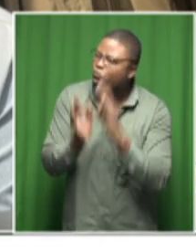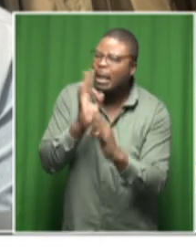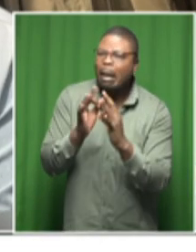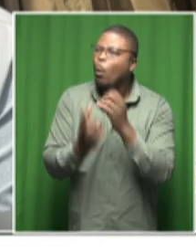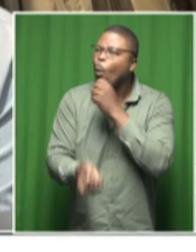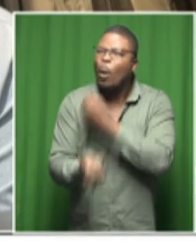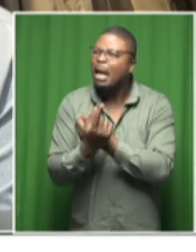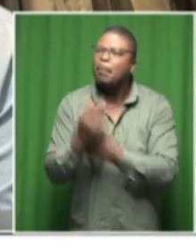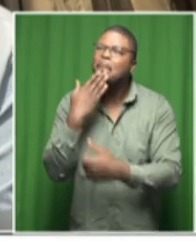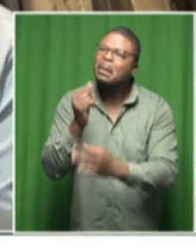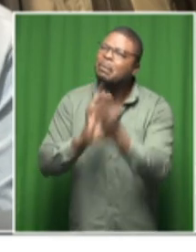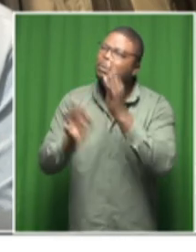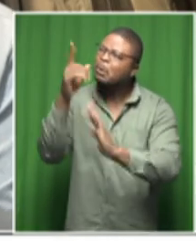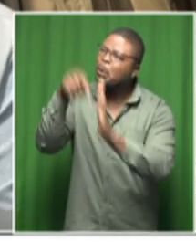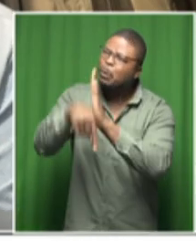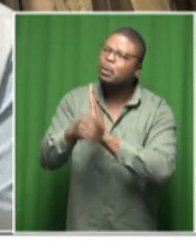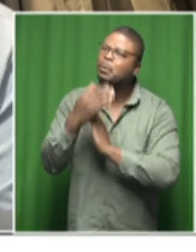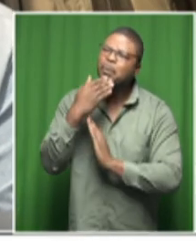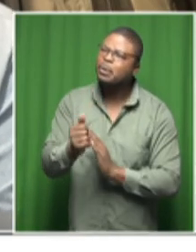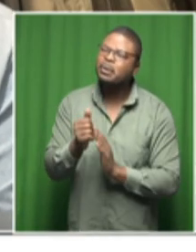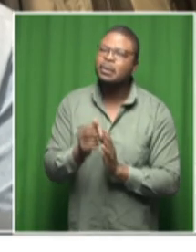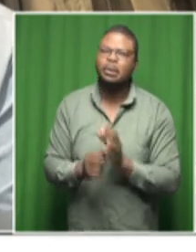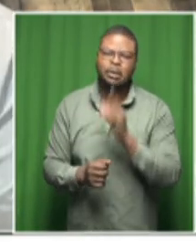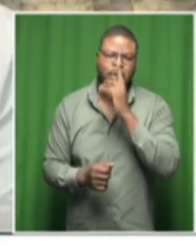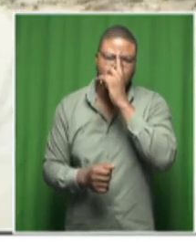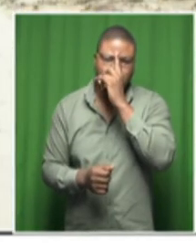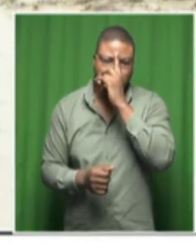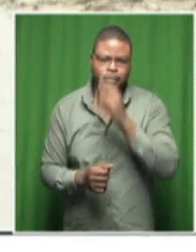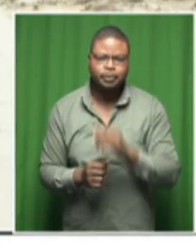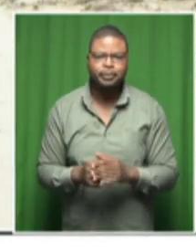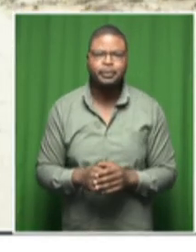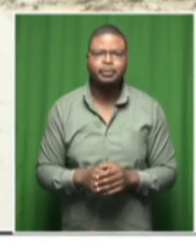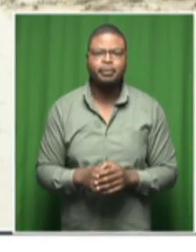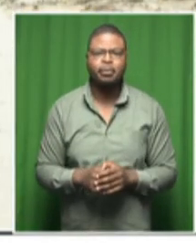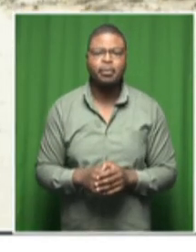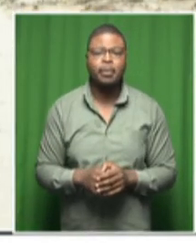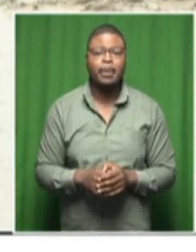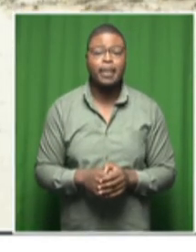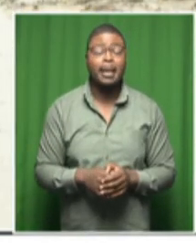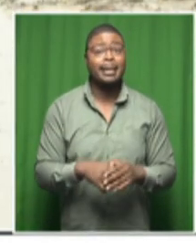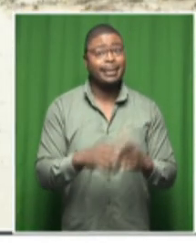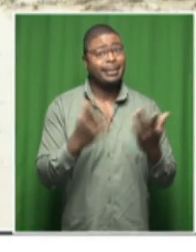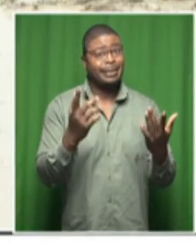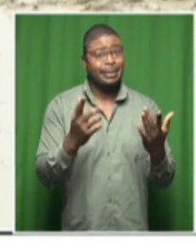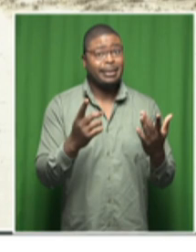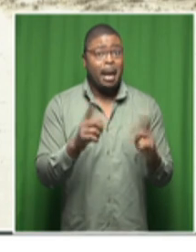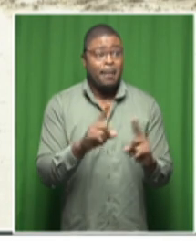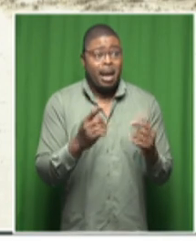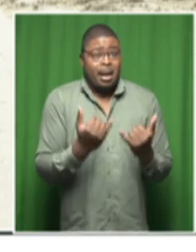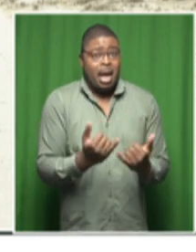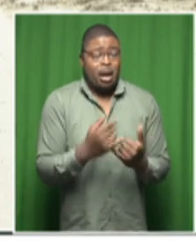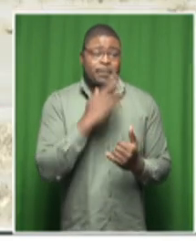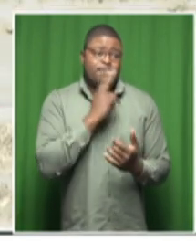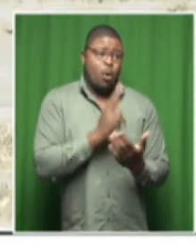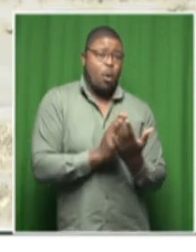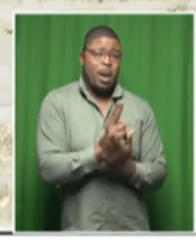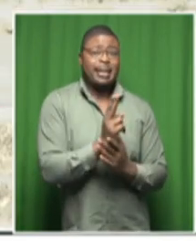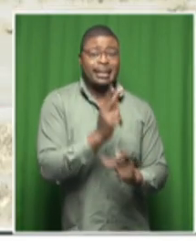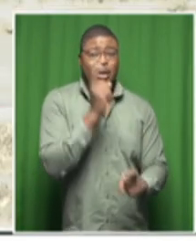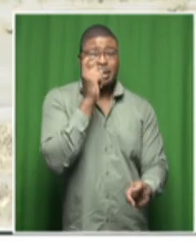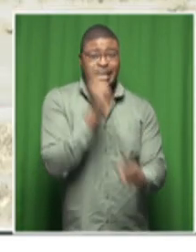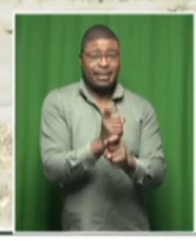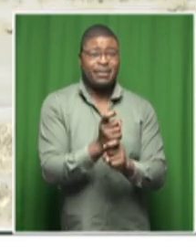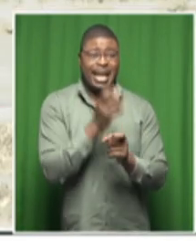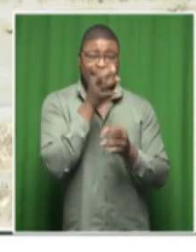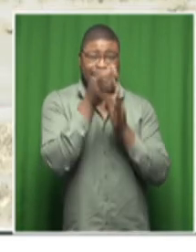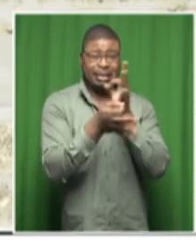we we said at the moment it is difficult to speculate but uh by